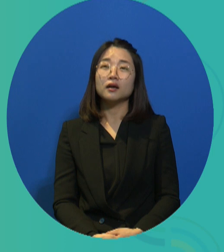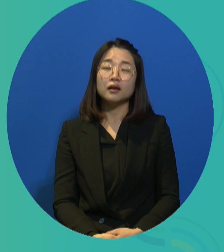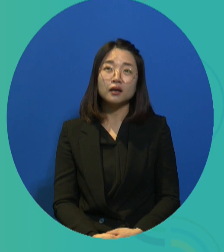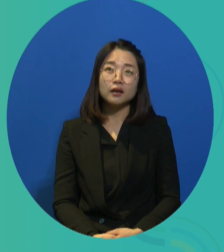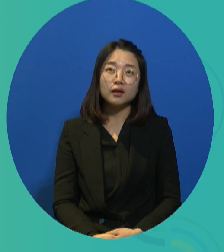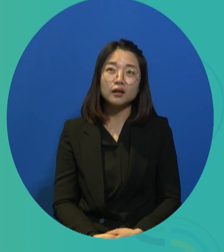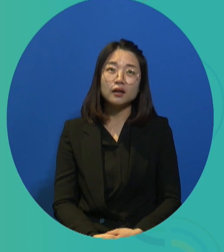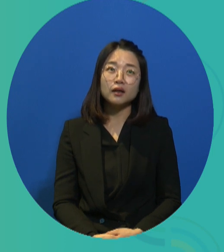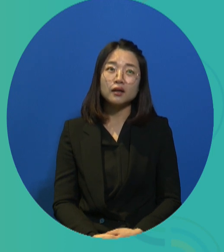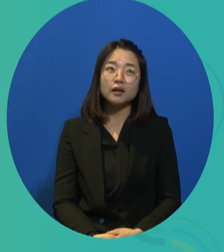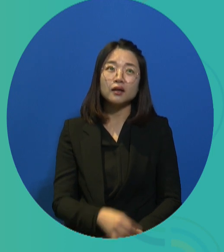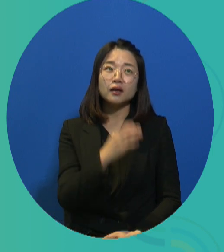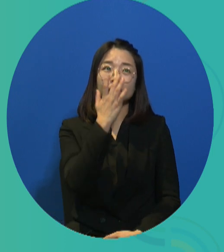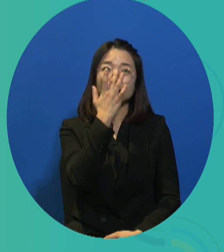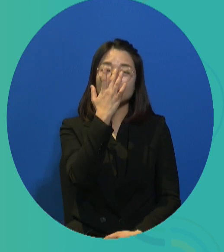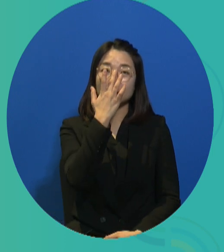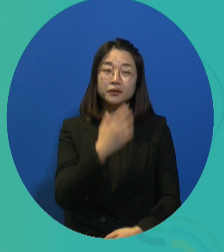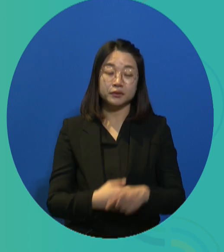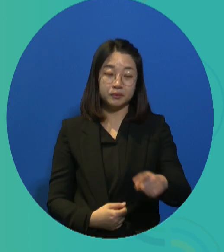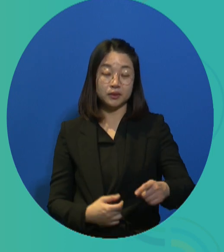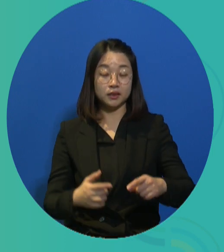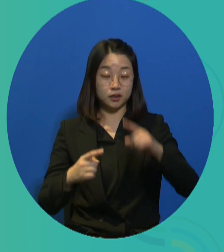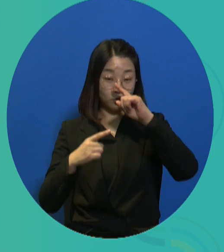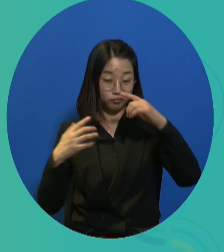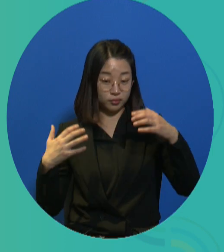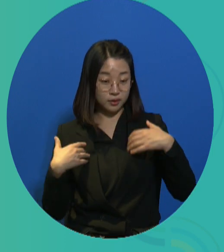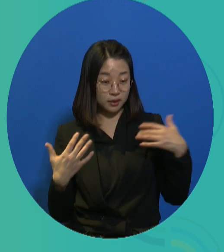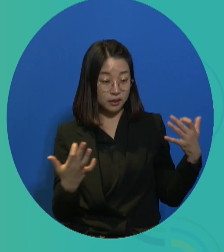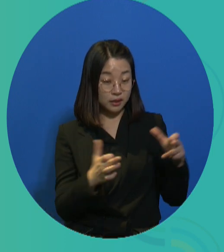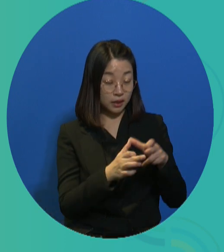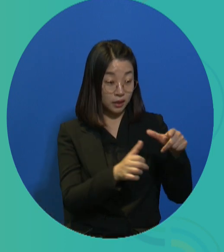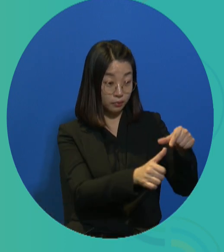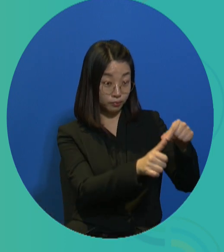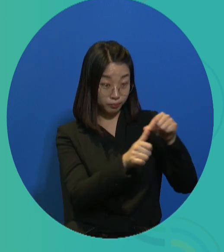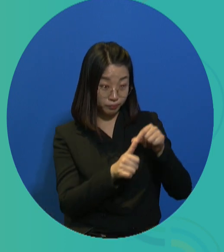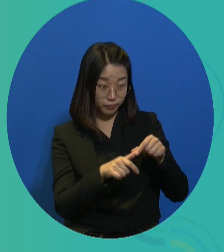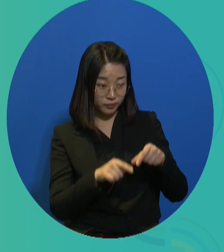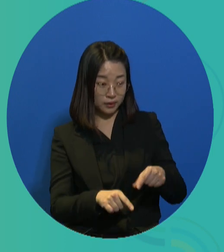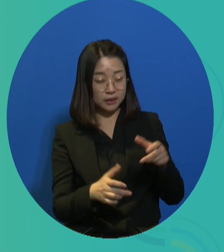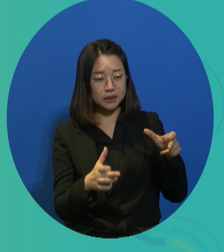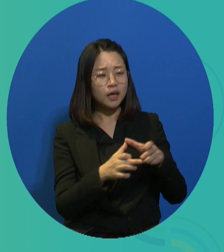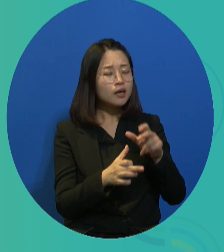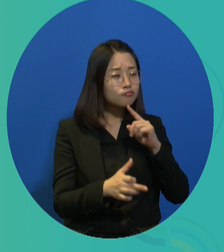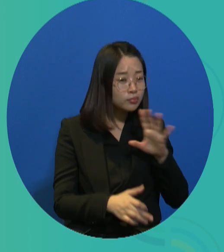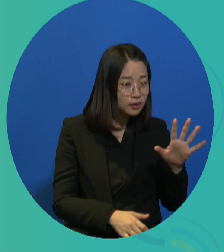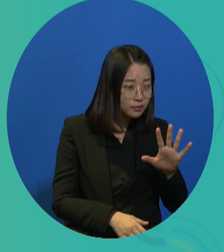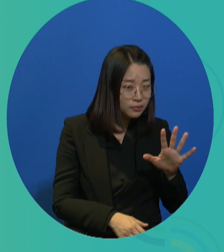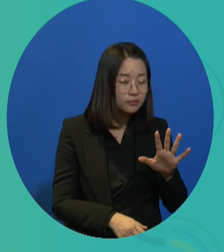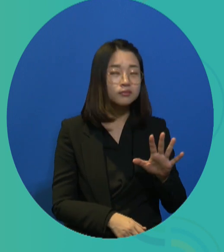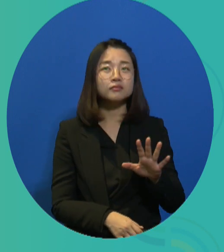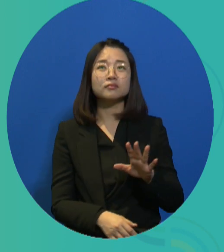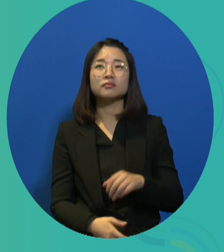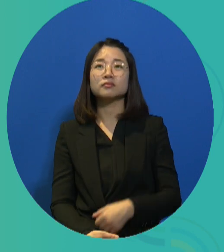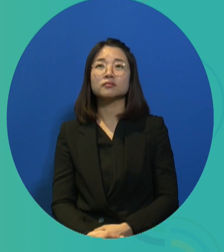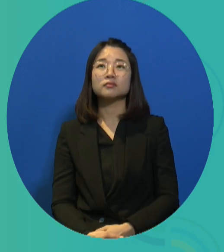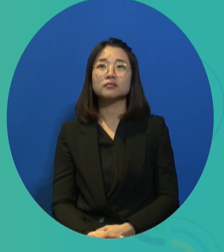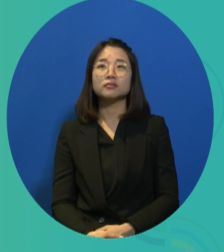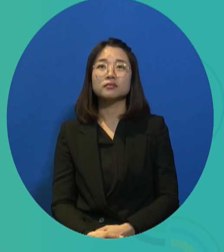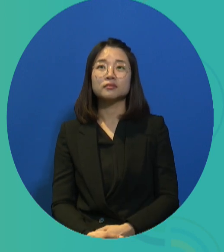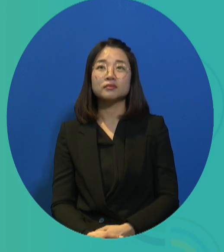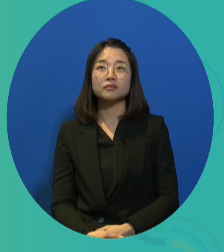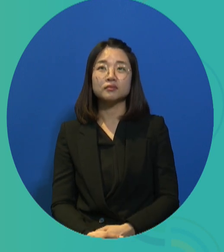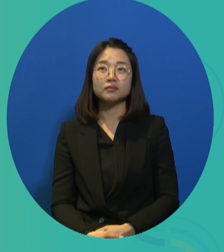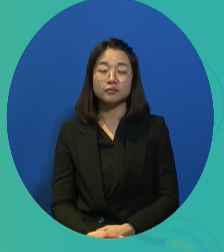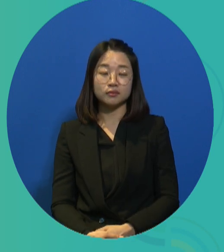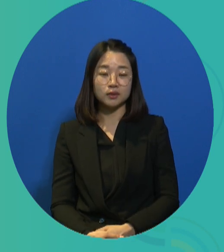The rights-based public jobs issue, which is a core argument by progressive movement for persons with disabilities, is not just